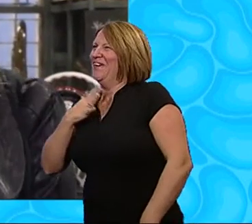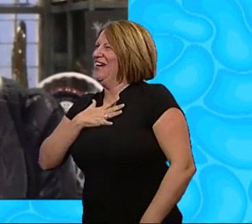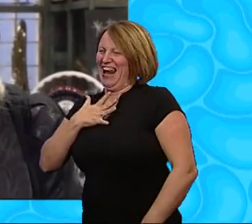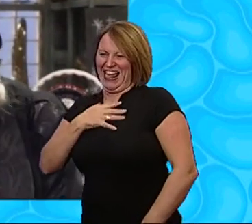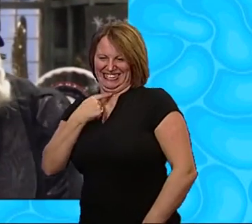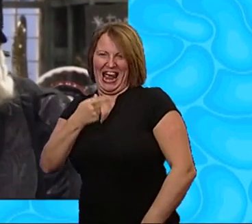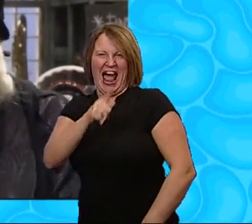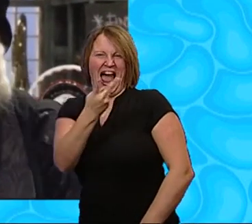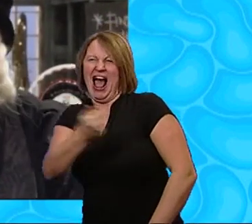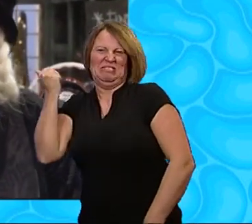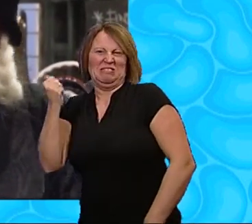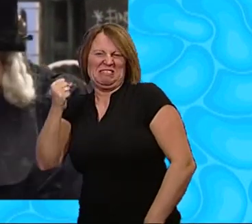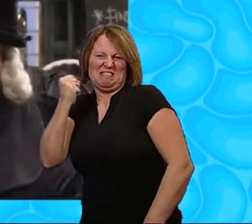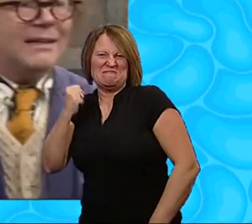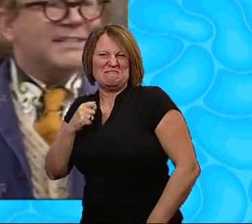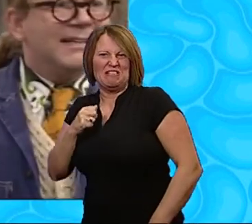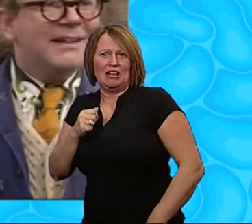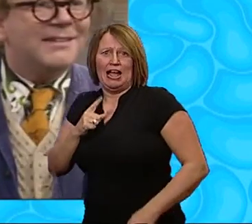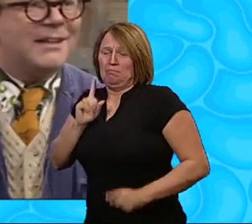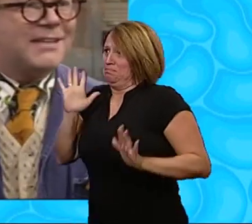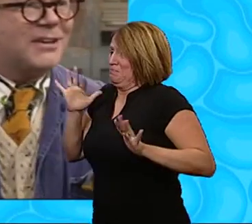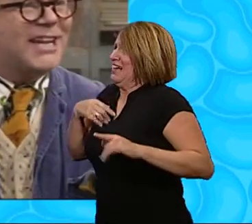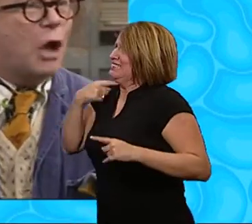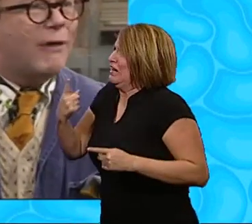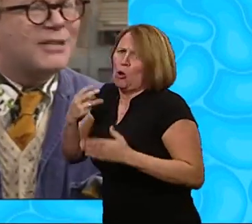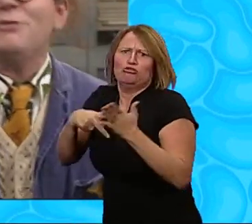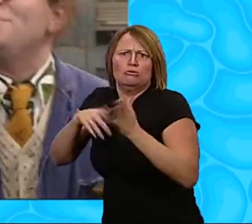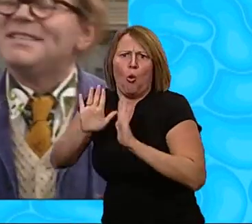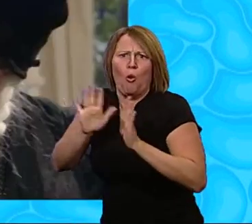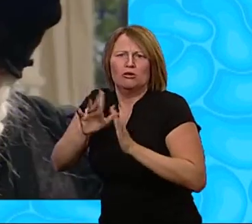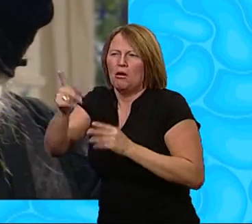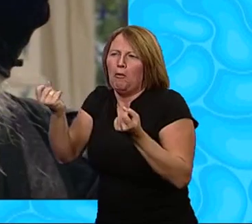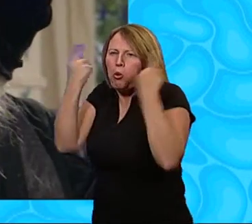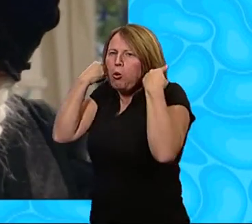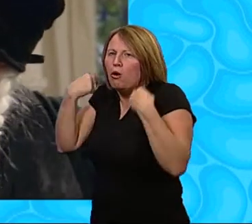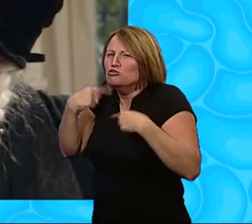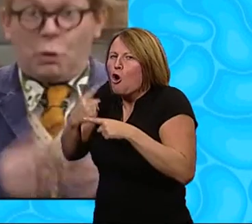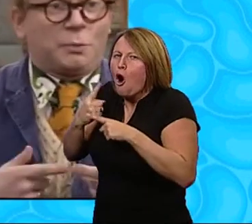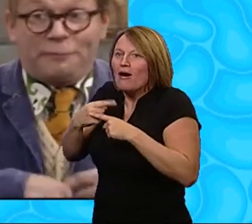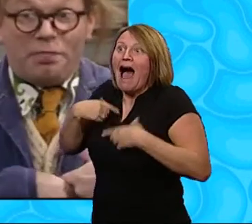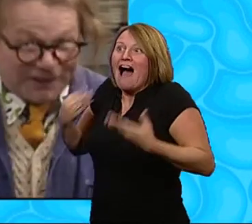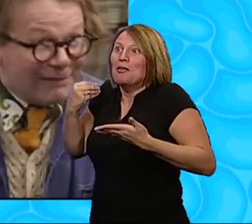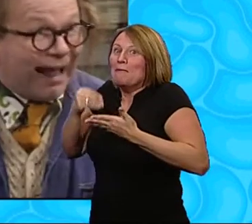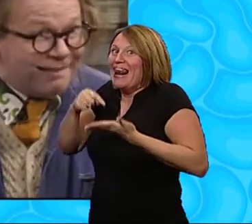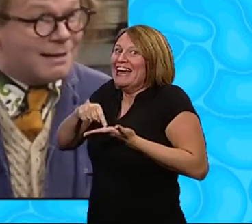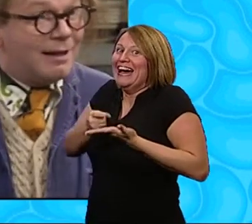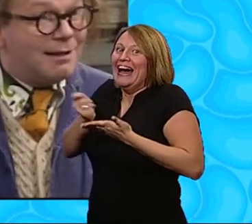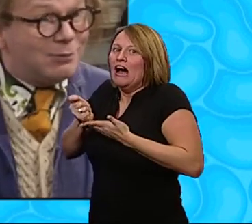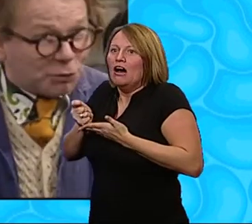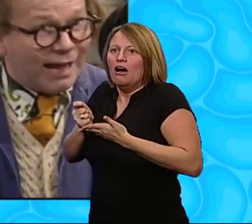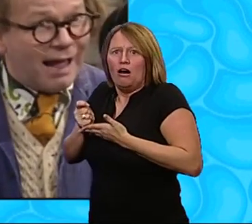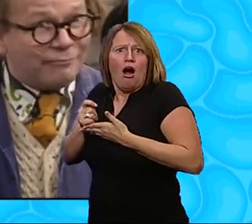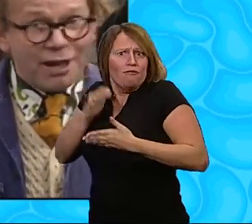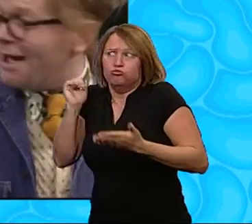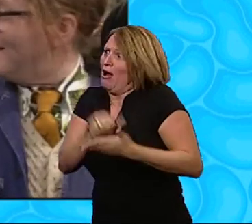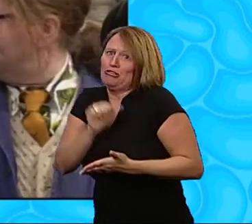I love saying that, but Listen, did I say no rent? No, you misunderstood me Of course we've got the rent Oh, yes, of course